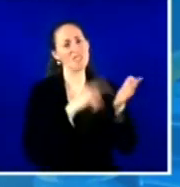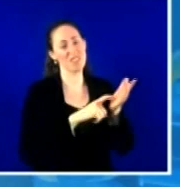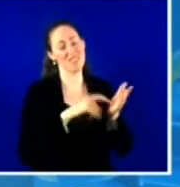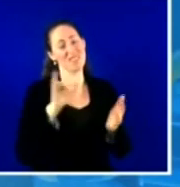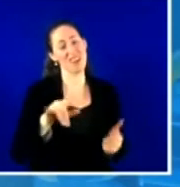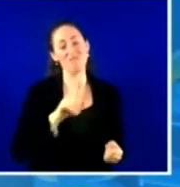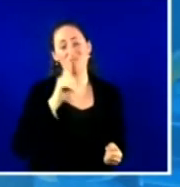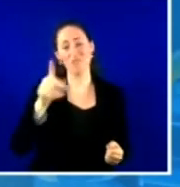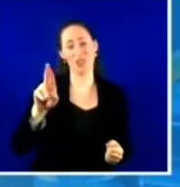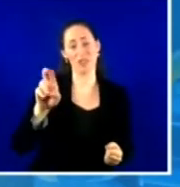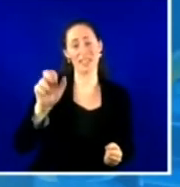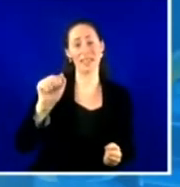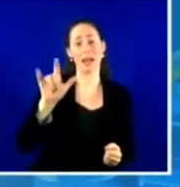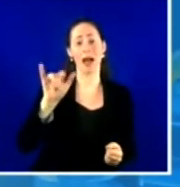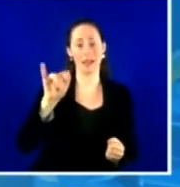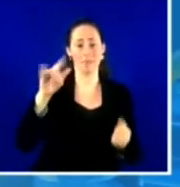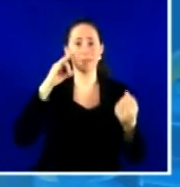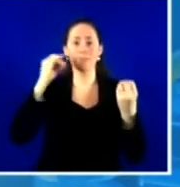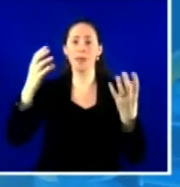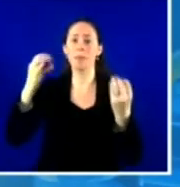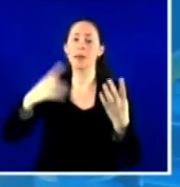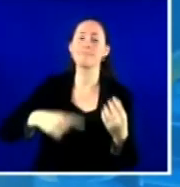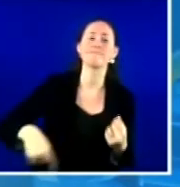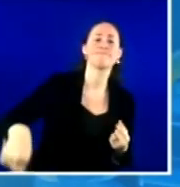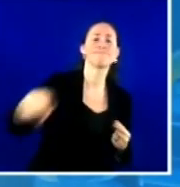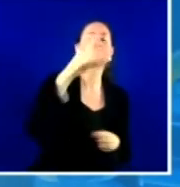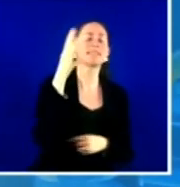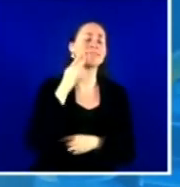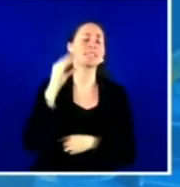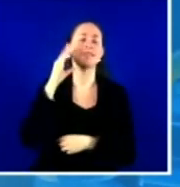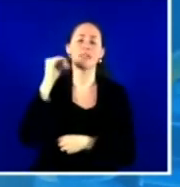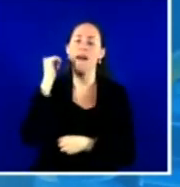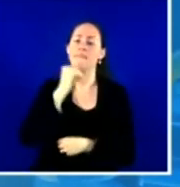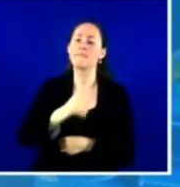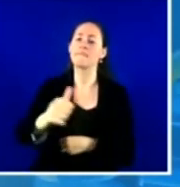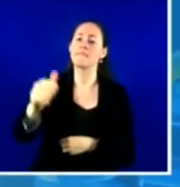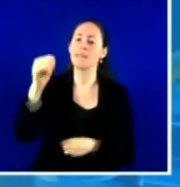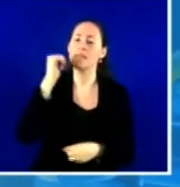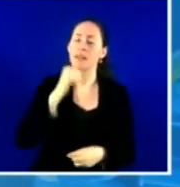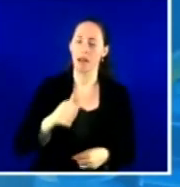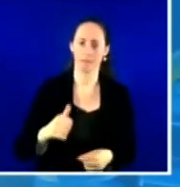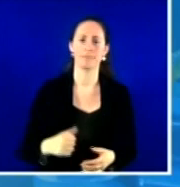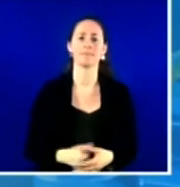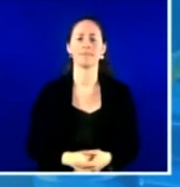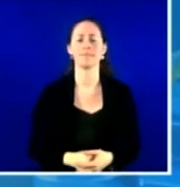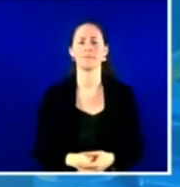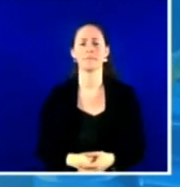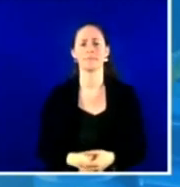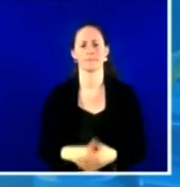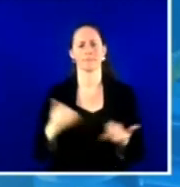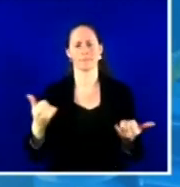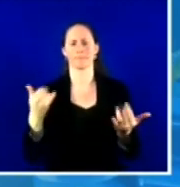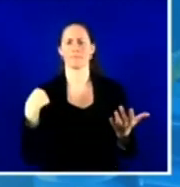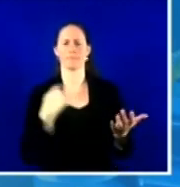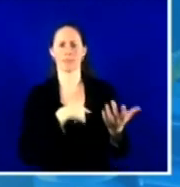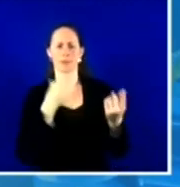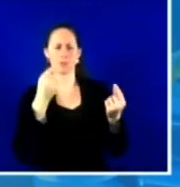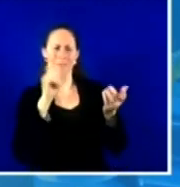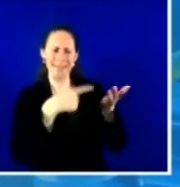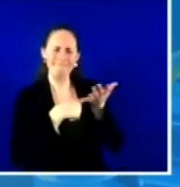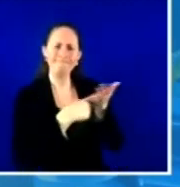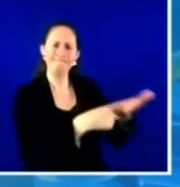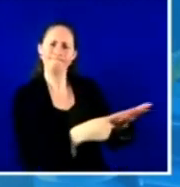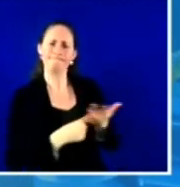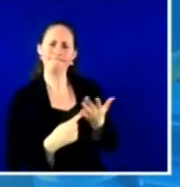segment of our population. And coming from that framework, you know, engaging in a conversation, uh, really, um, opening up the